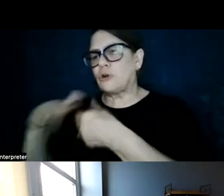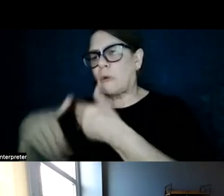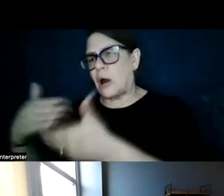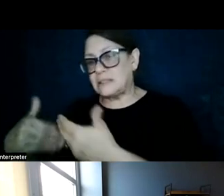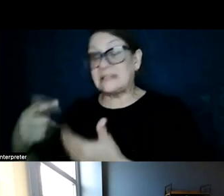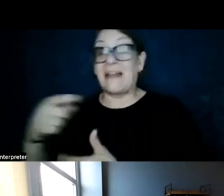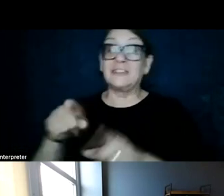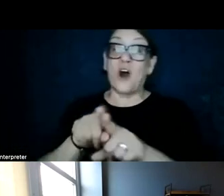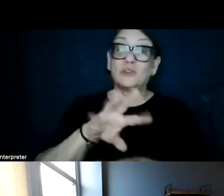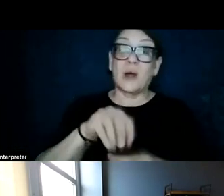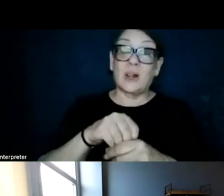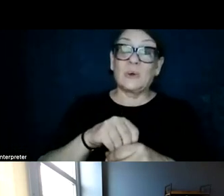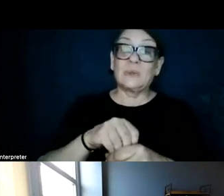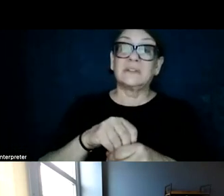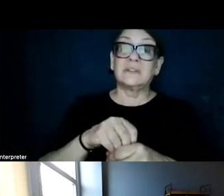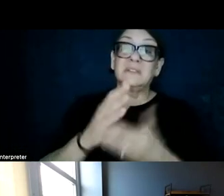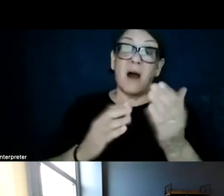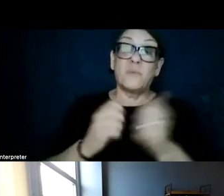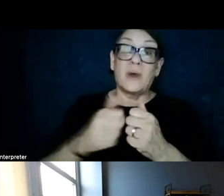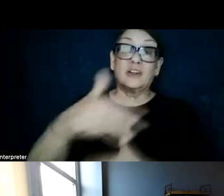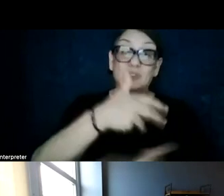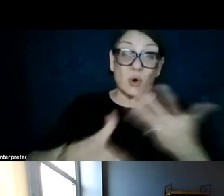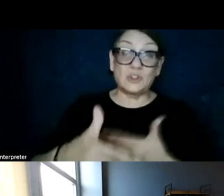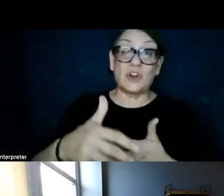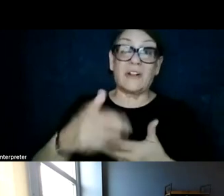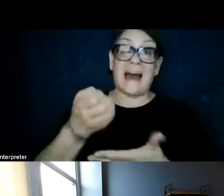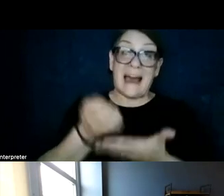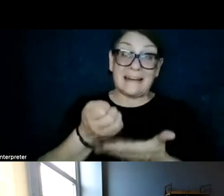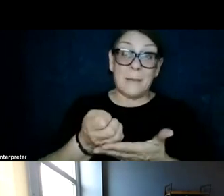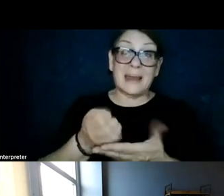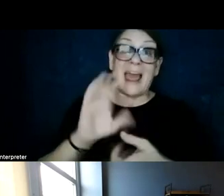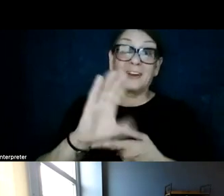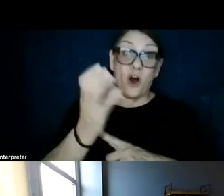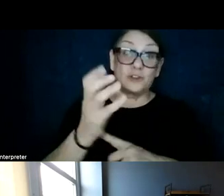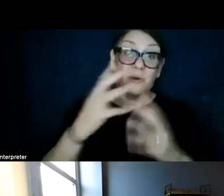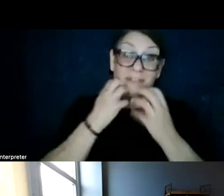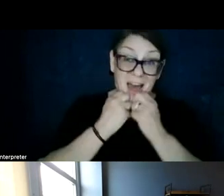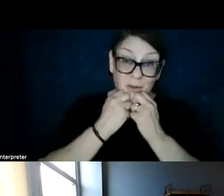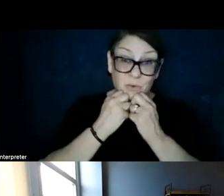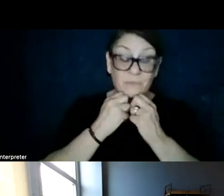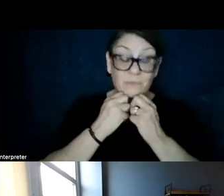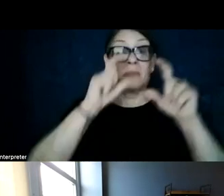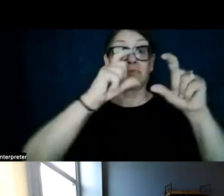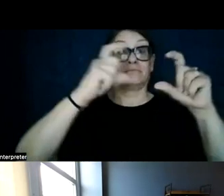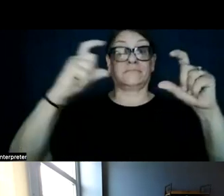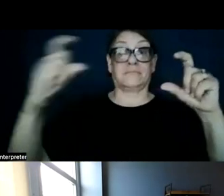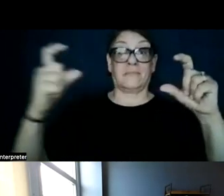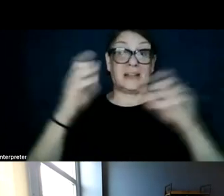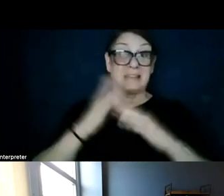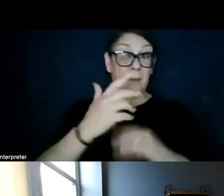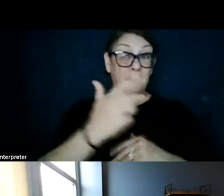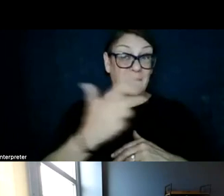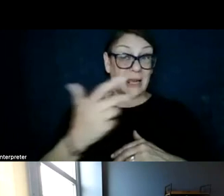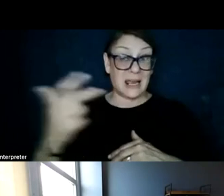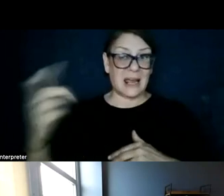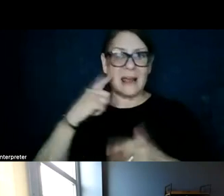include lands with social economic or cultural value, the maps you see on the top are what they look like when you put